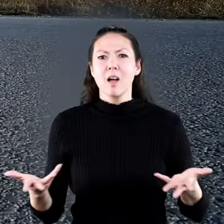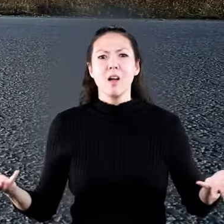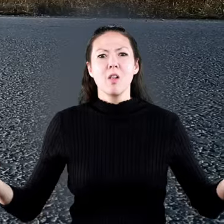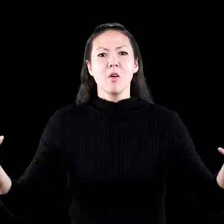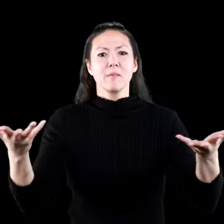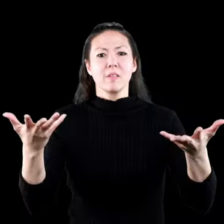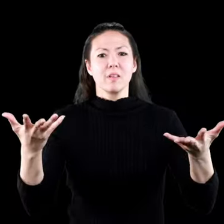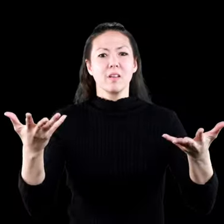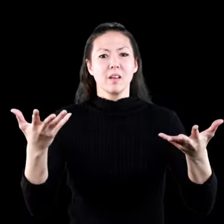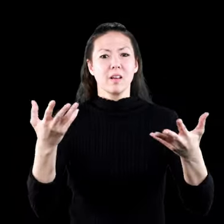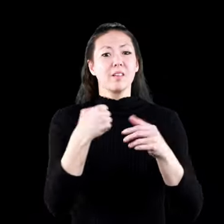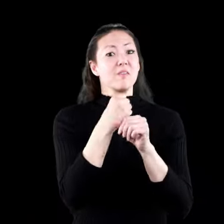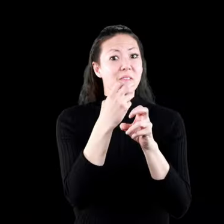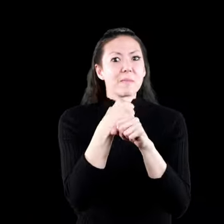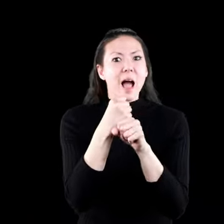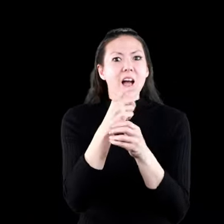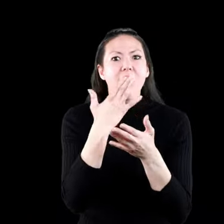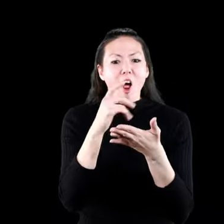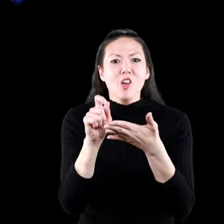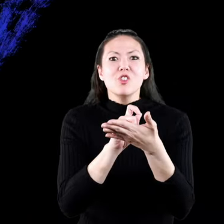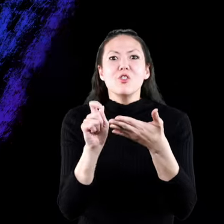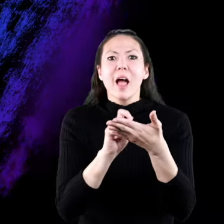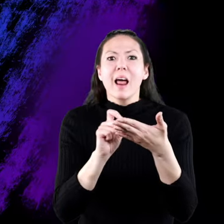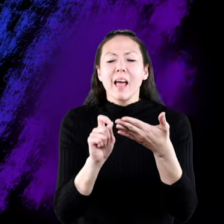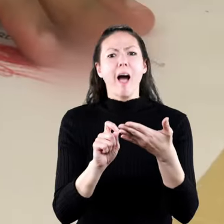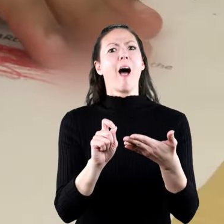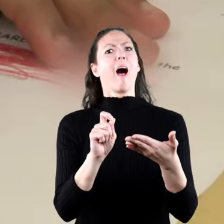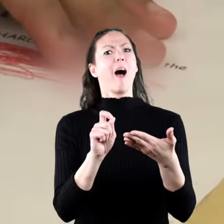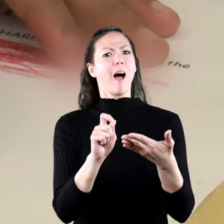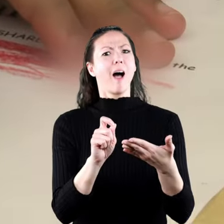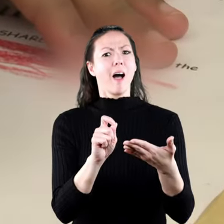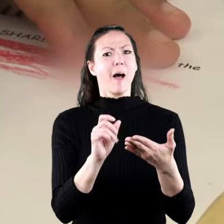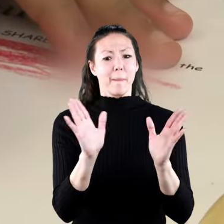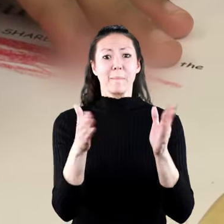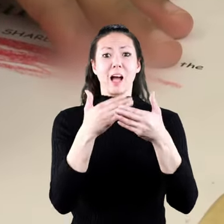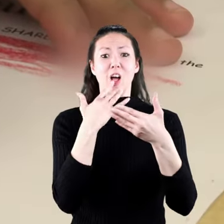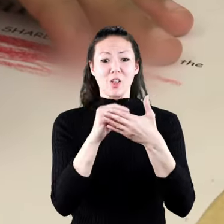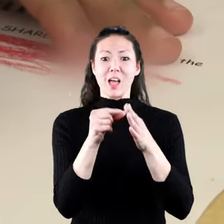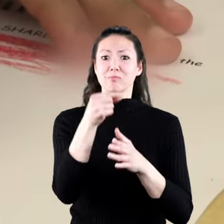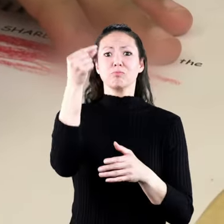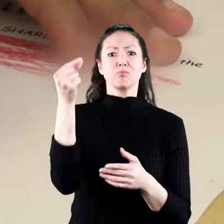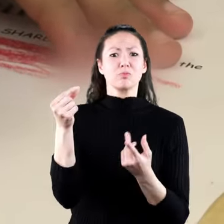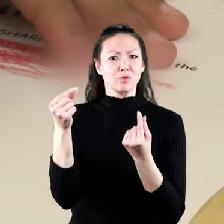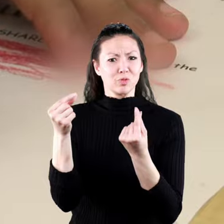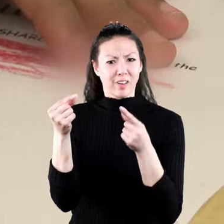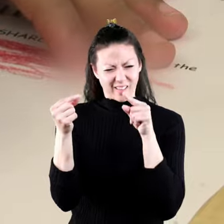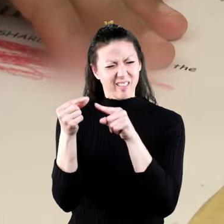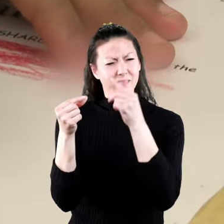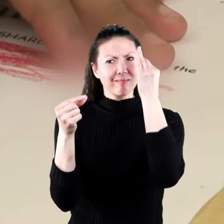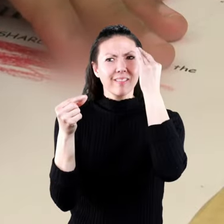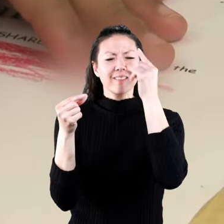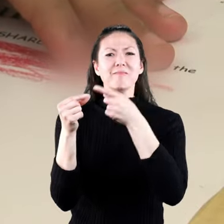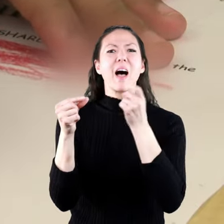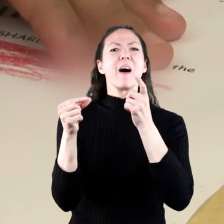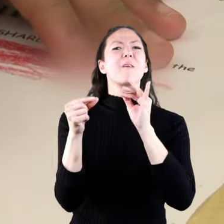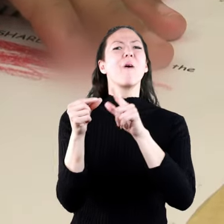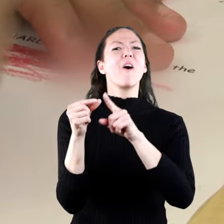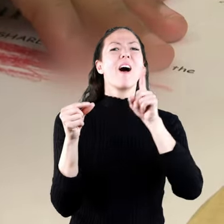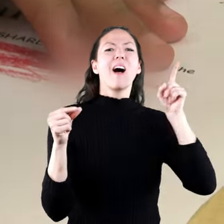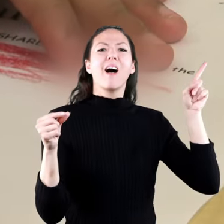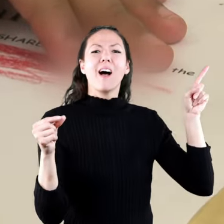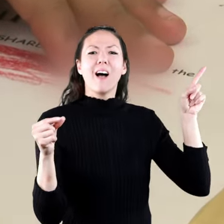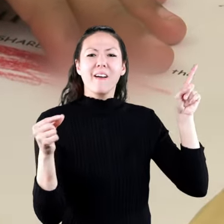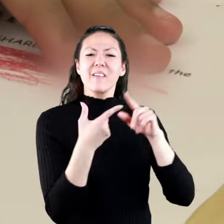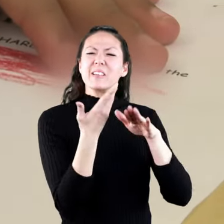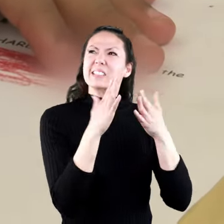around us. It's even made into crayons! So the next time you pull out your box of Crayolas, think about this.